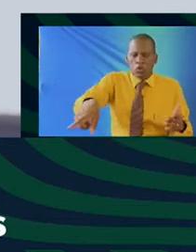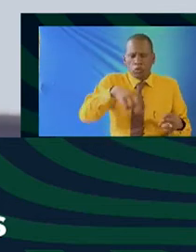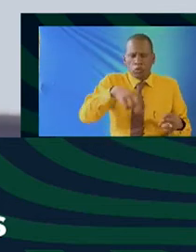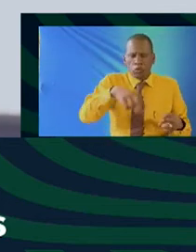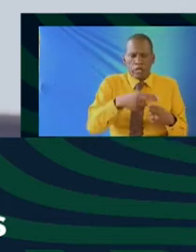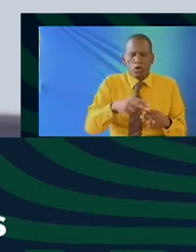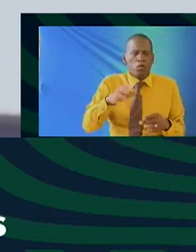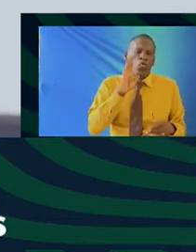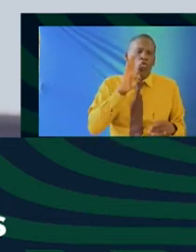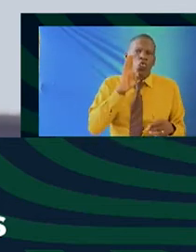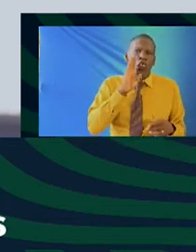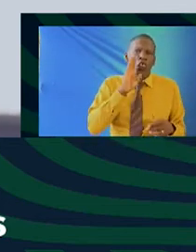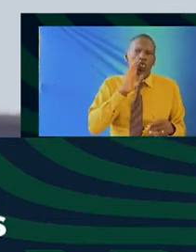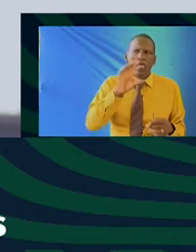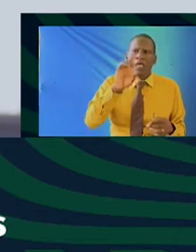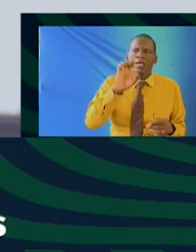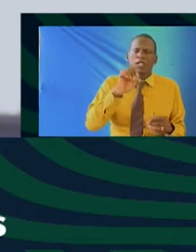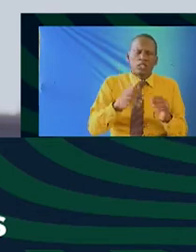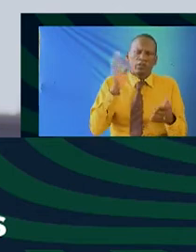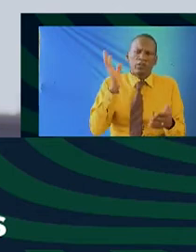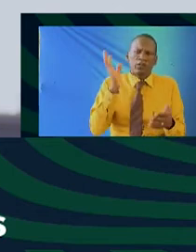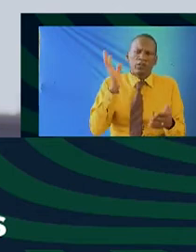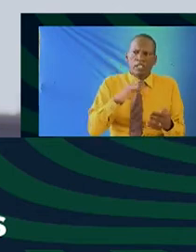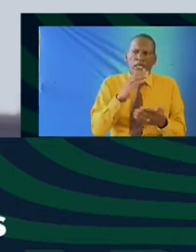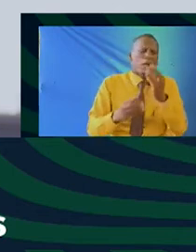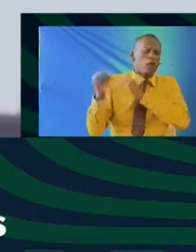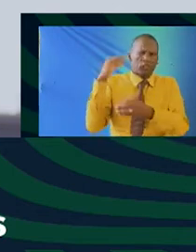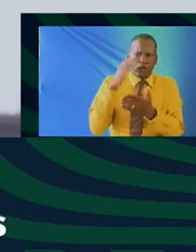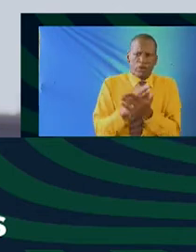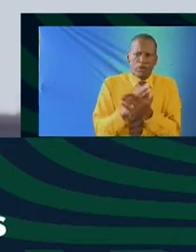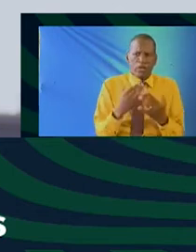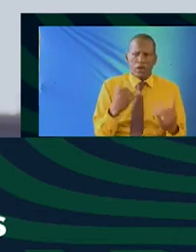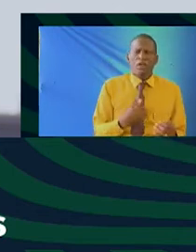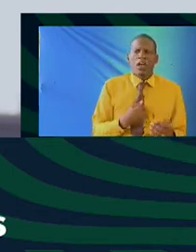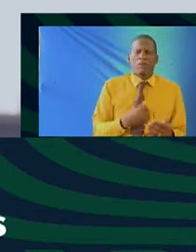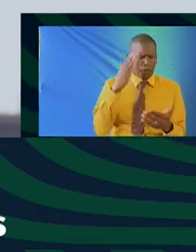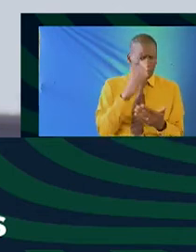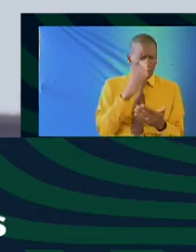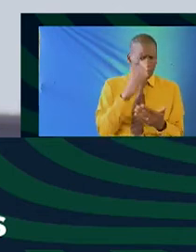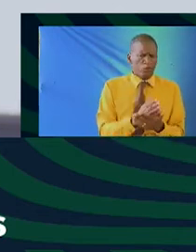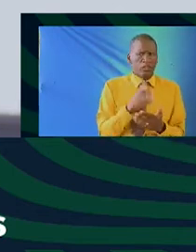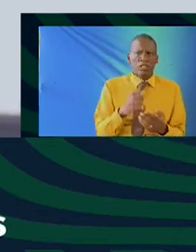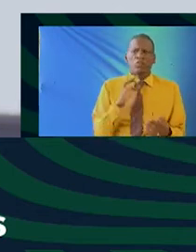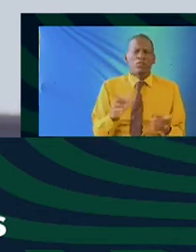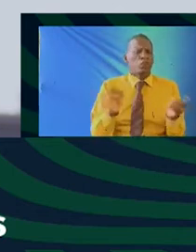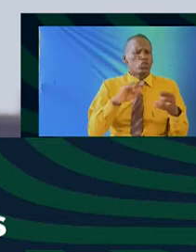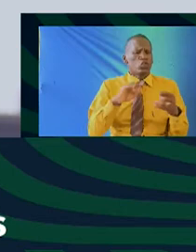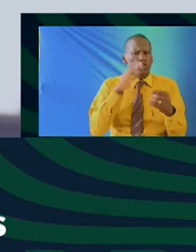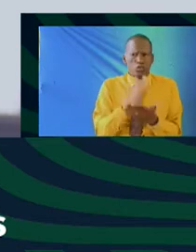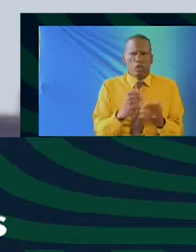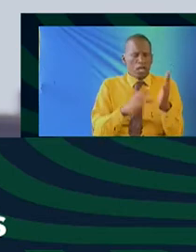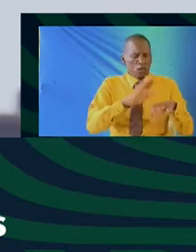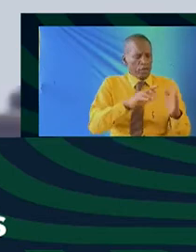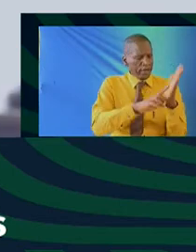call a propaganda debunking so some of the historical facts that have since been proven to be you know not true